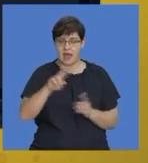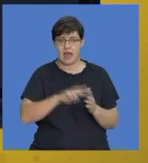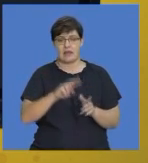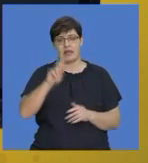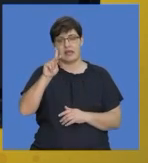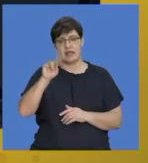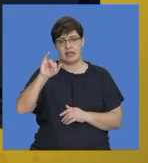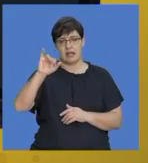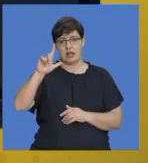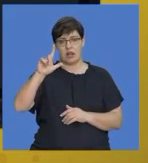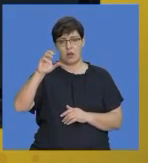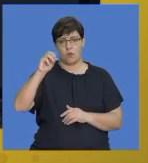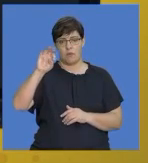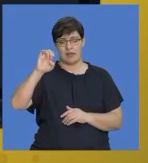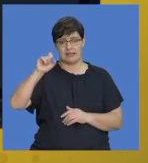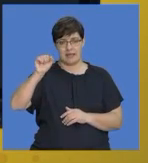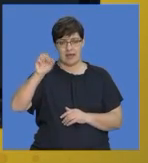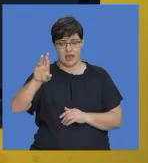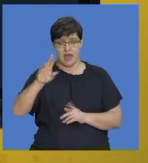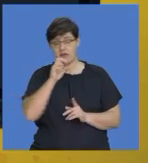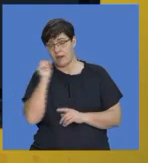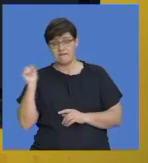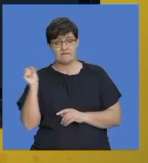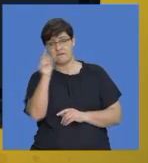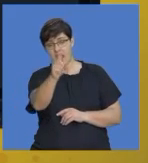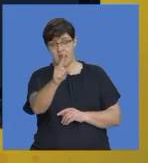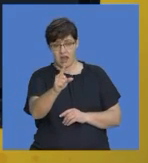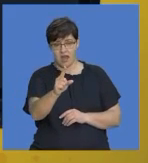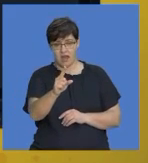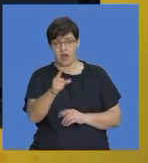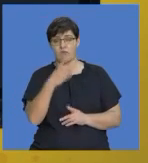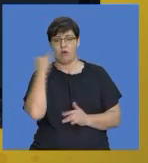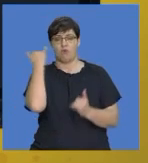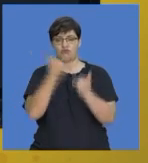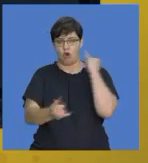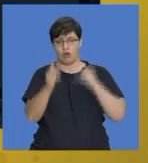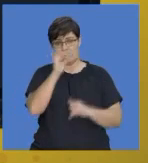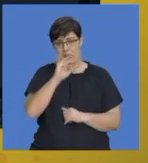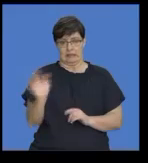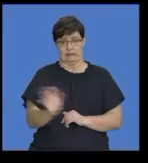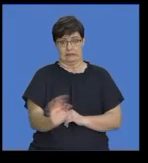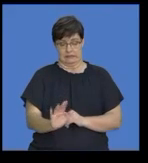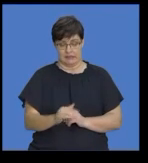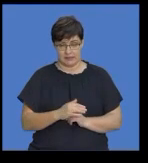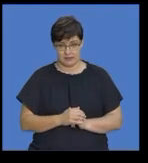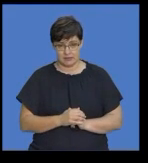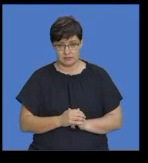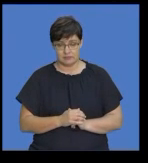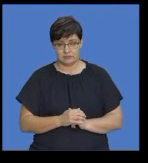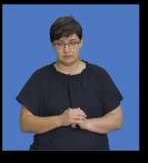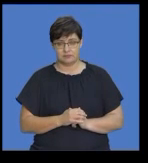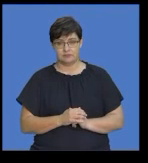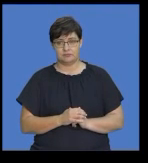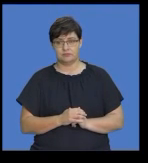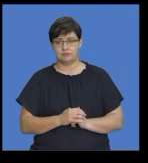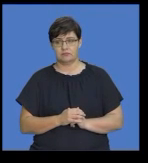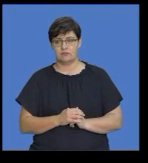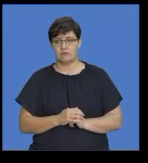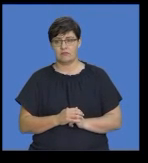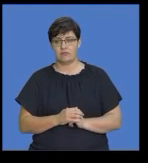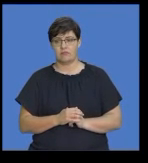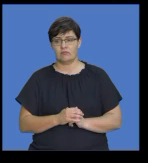distances we don't get caught up in the wrong spelling of these words so go straight ahead